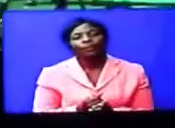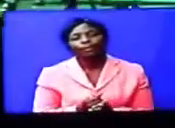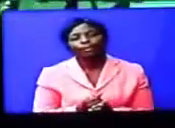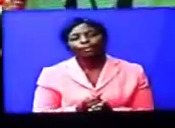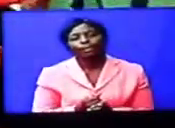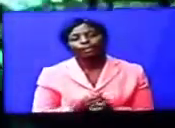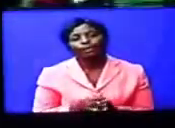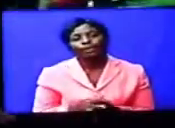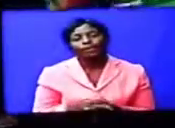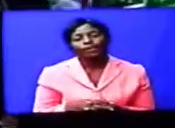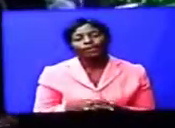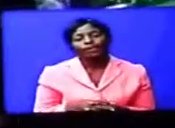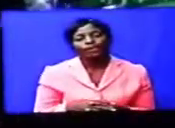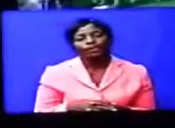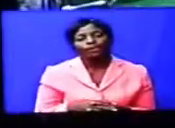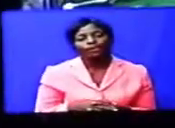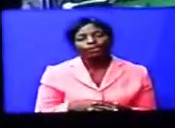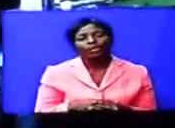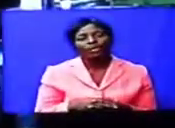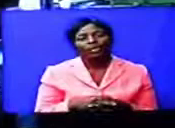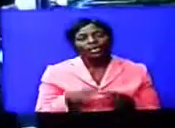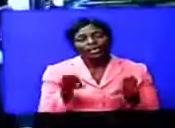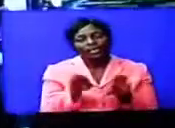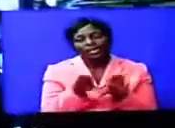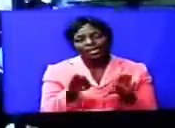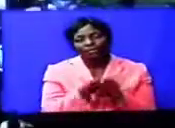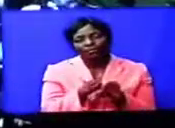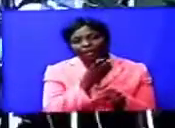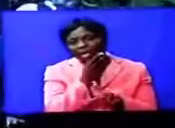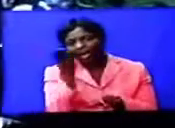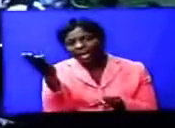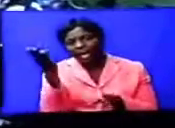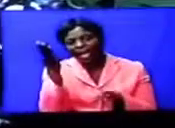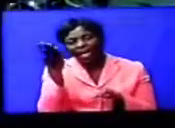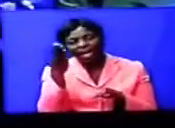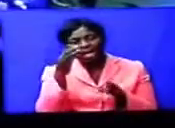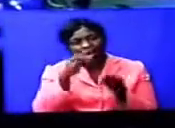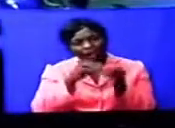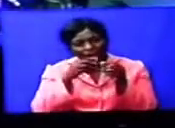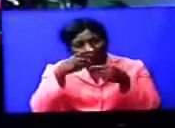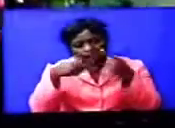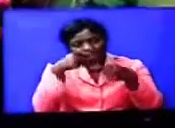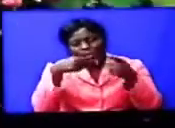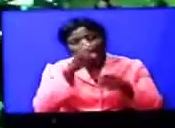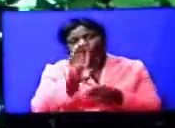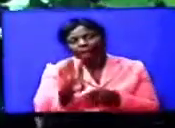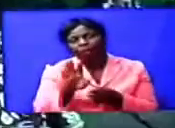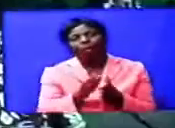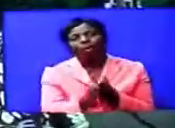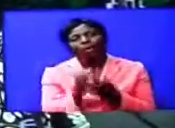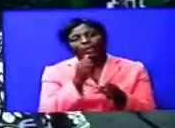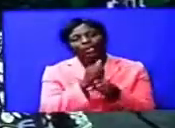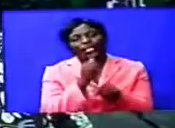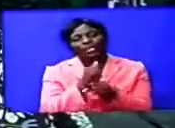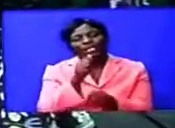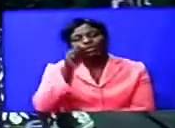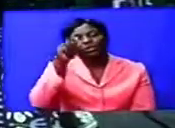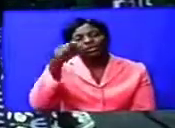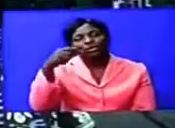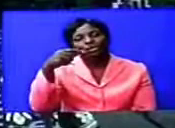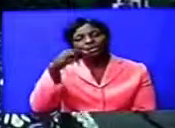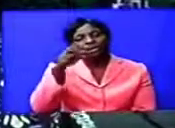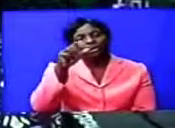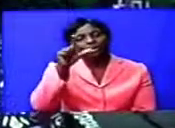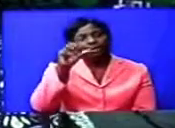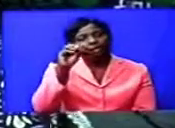Fishing Board, used Agoloso's soundtrack in the movie to promote Malawian music. I decided to use him because the first